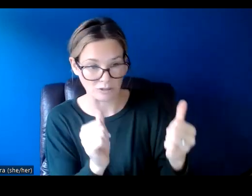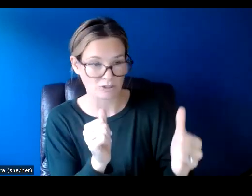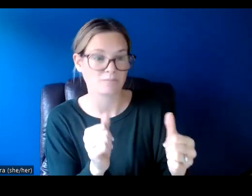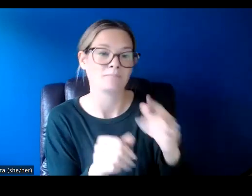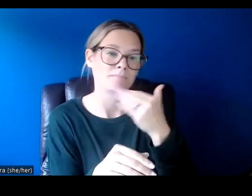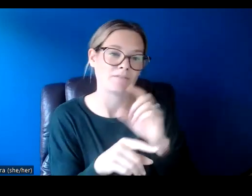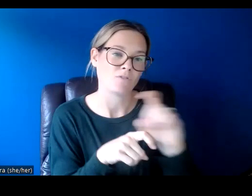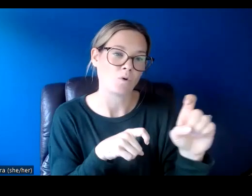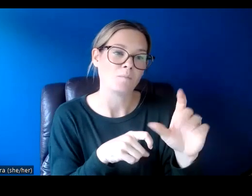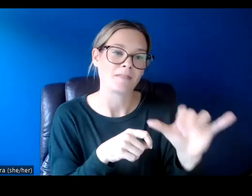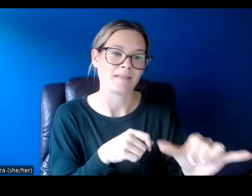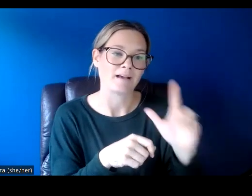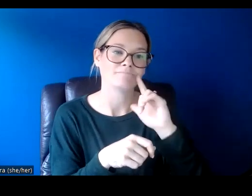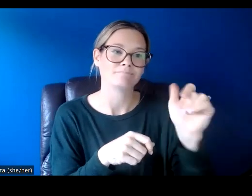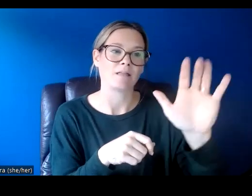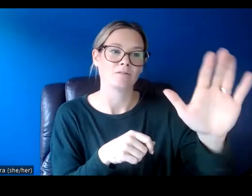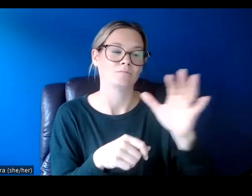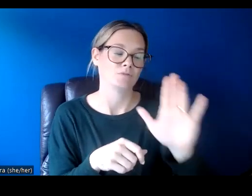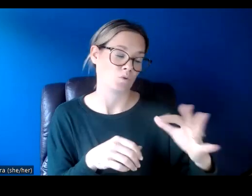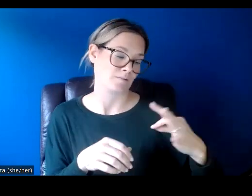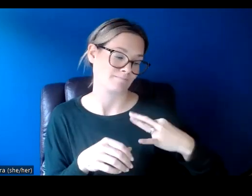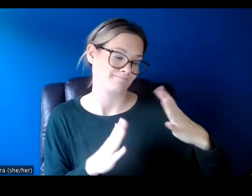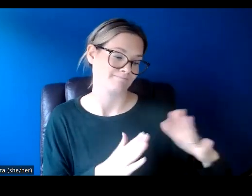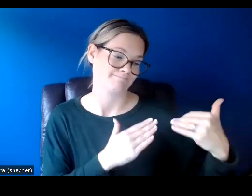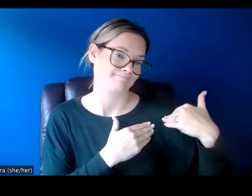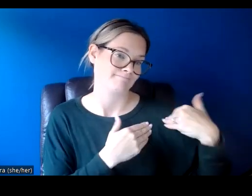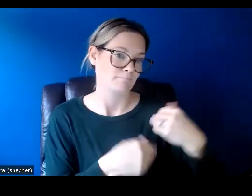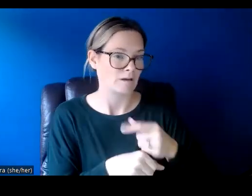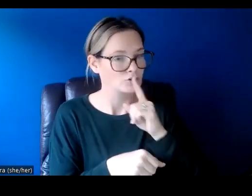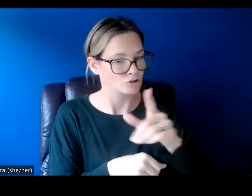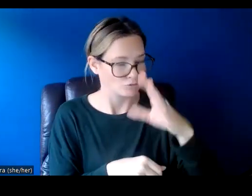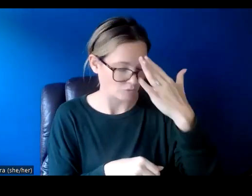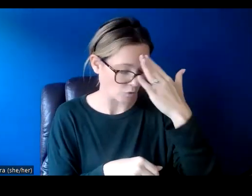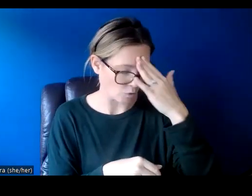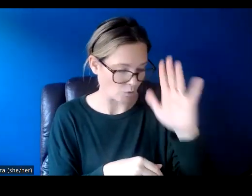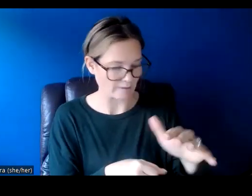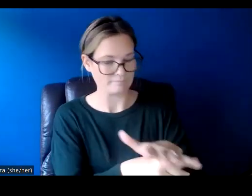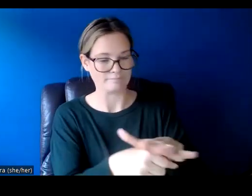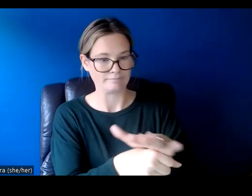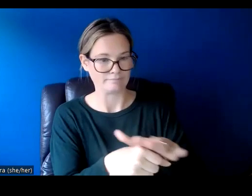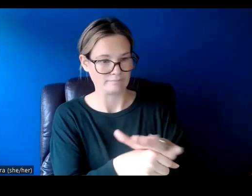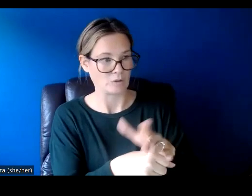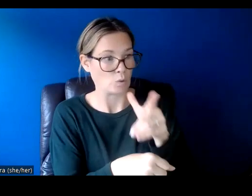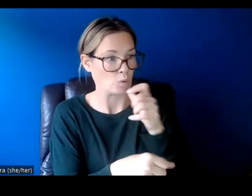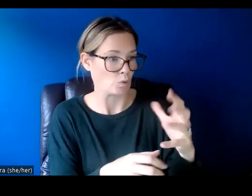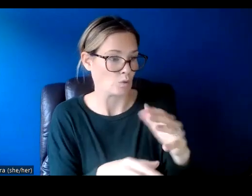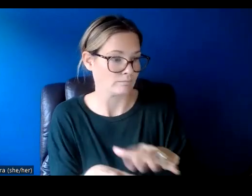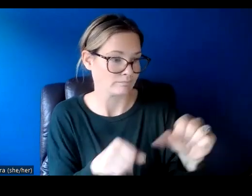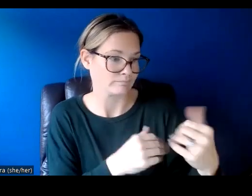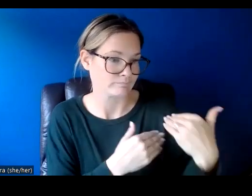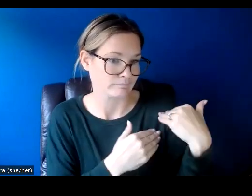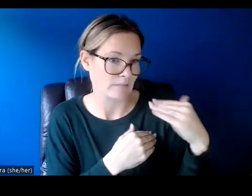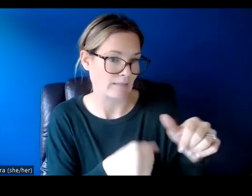again, this is up to the applicant. So make sure you are sure about the location and who is in charge of that